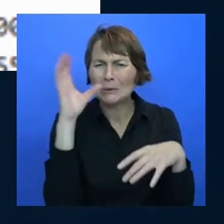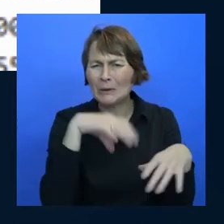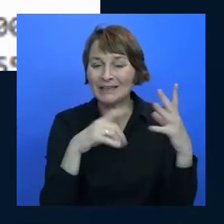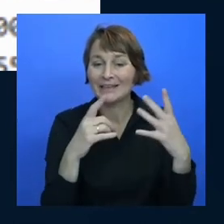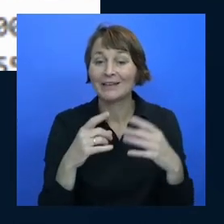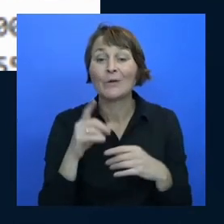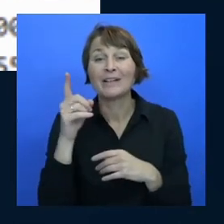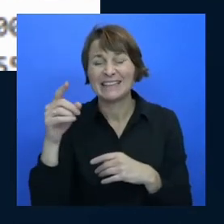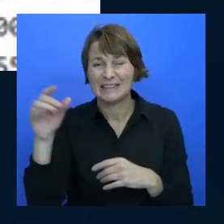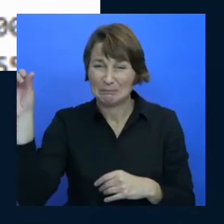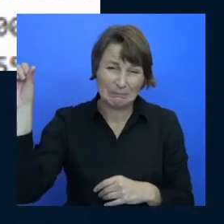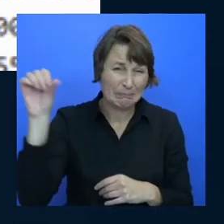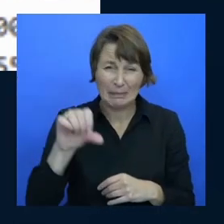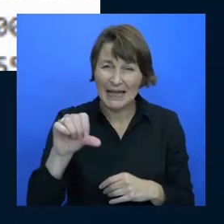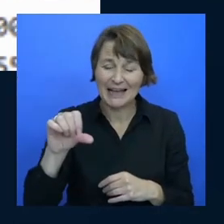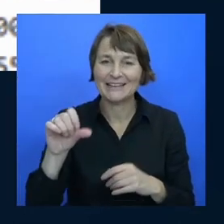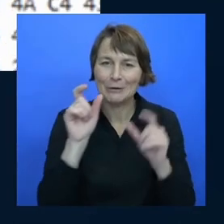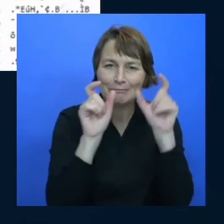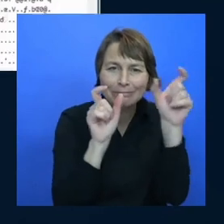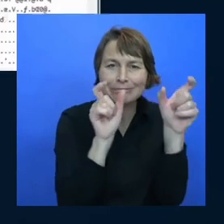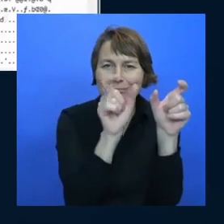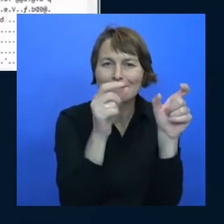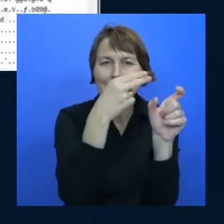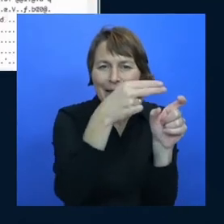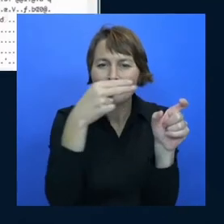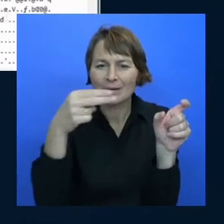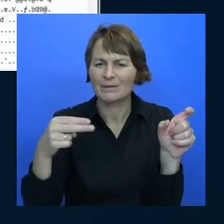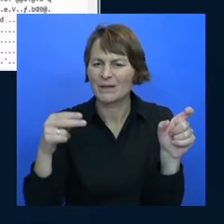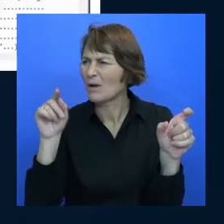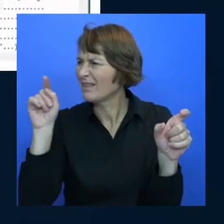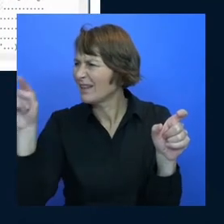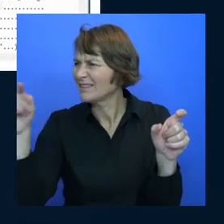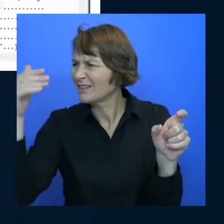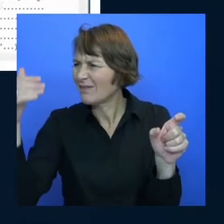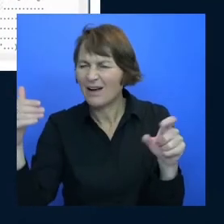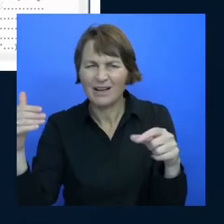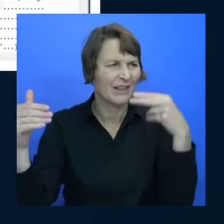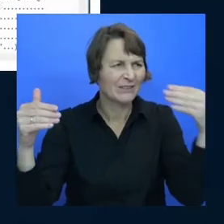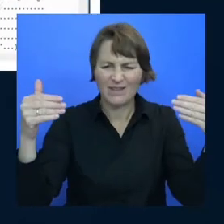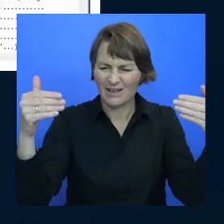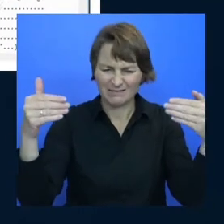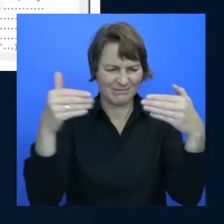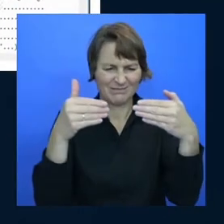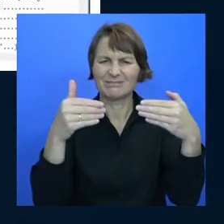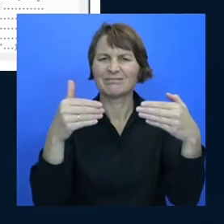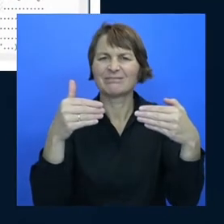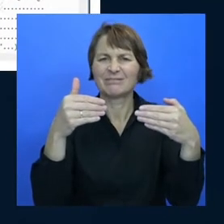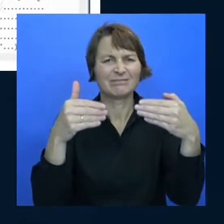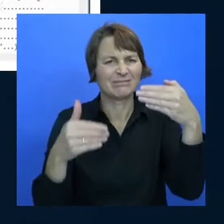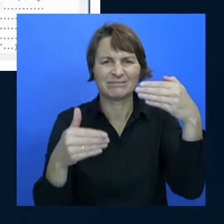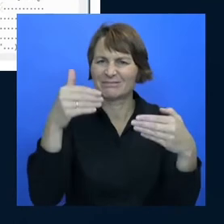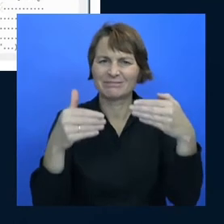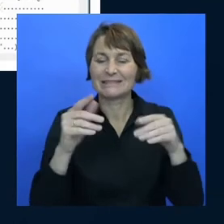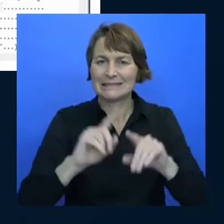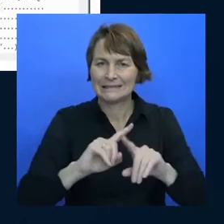it's like why is this file different than that file whether you're doing umbraco or html or